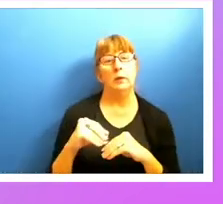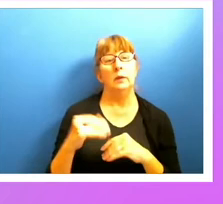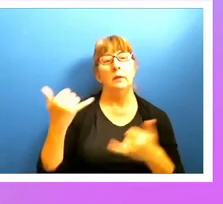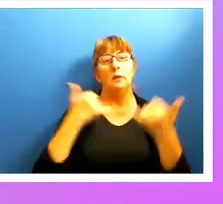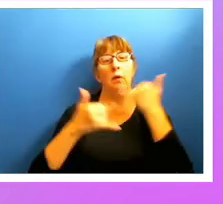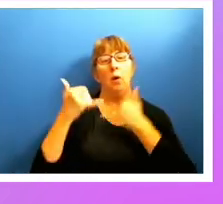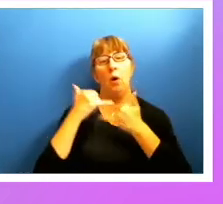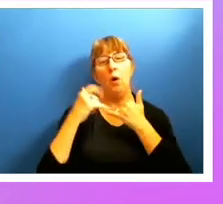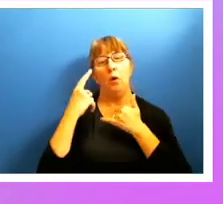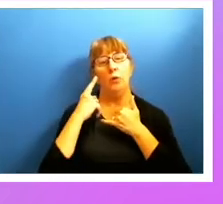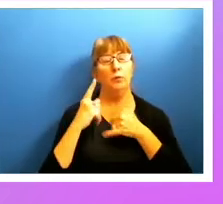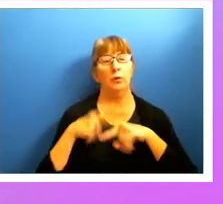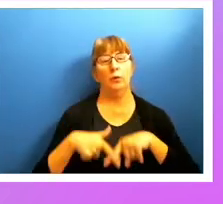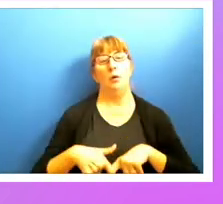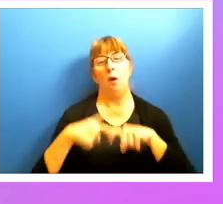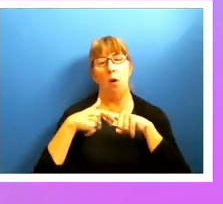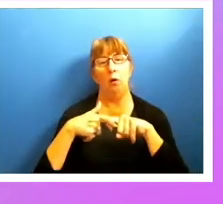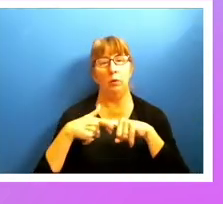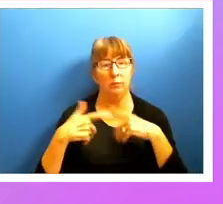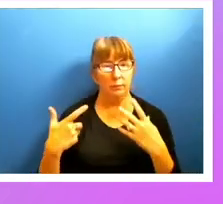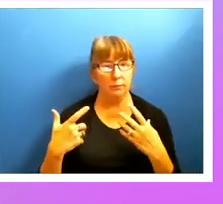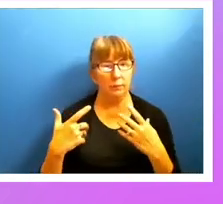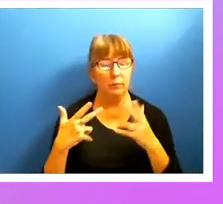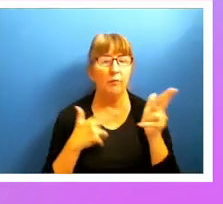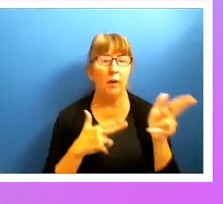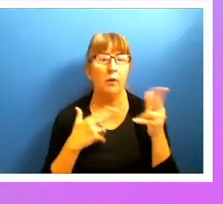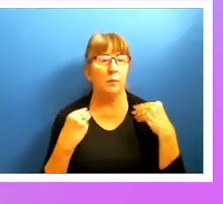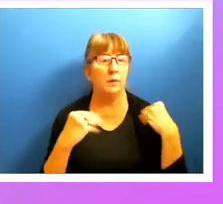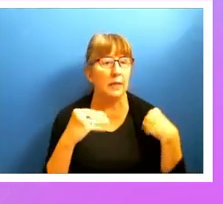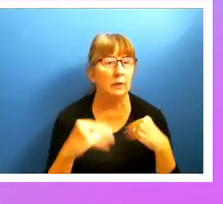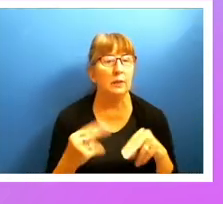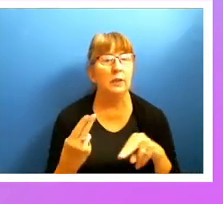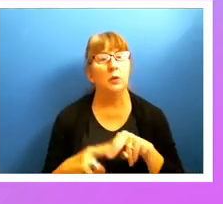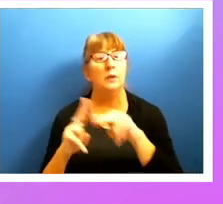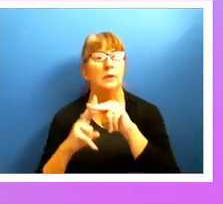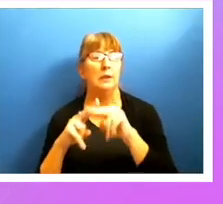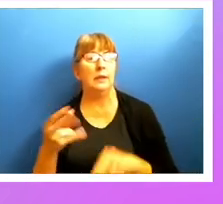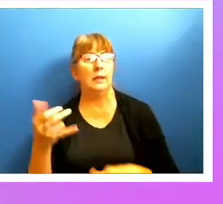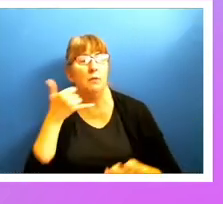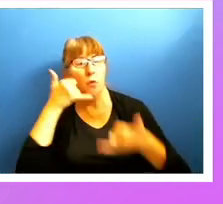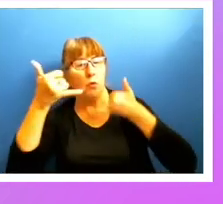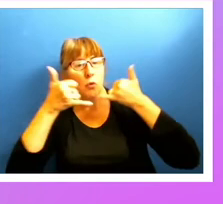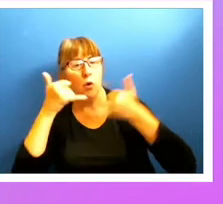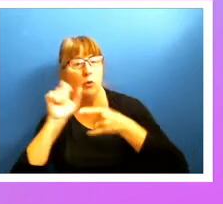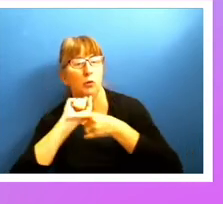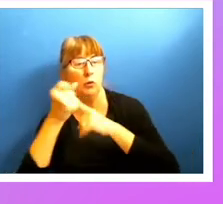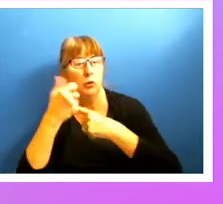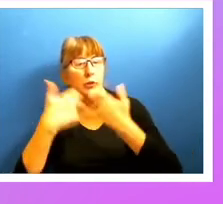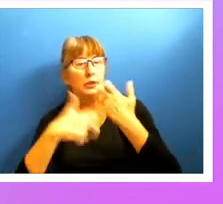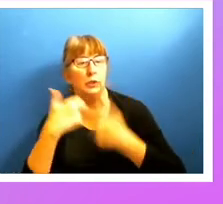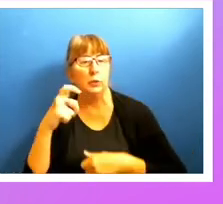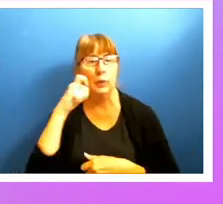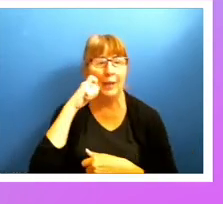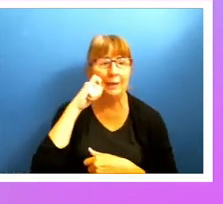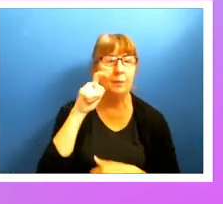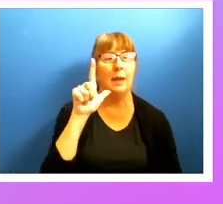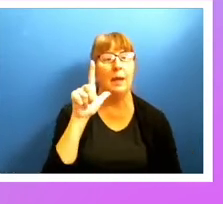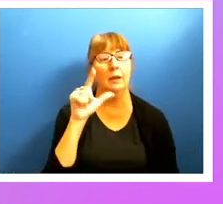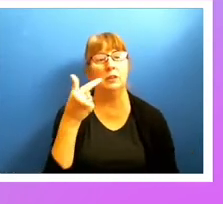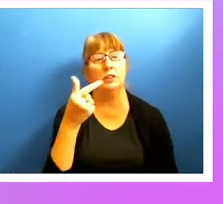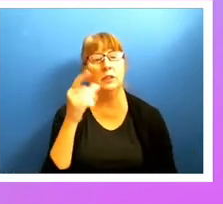Increasingly vocal calls on social issues, racism, LGBTQ plus equality, people with disabilities, equality, ageism. You know,